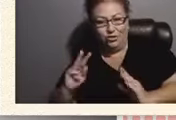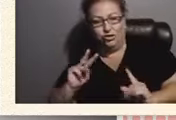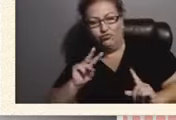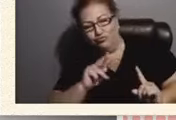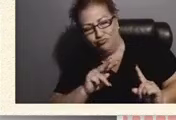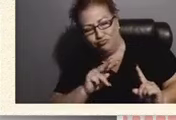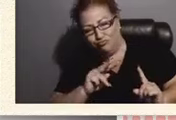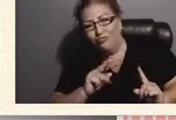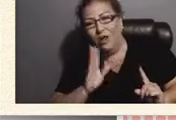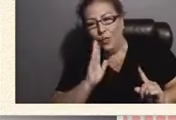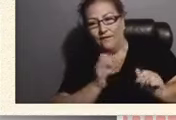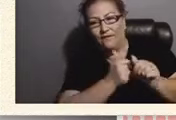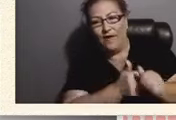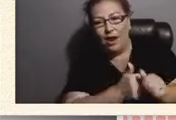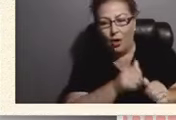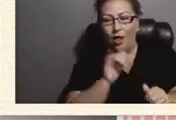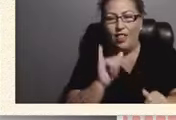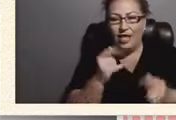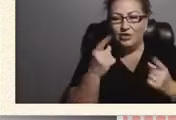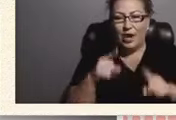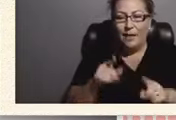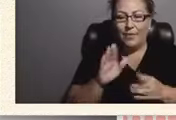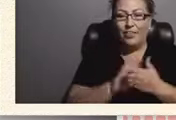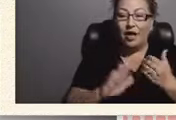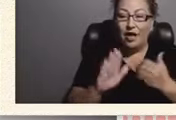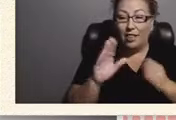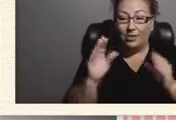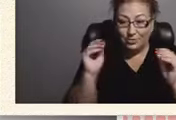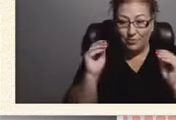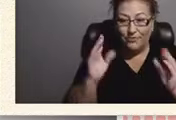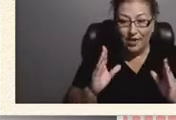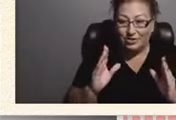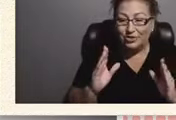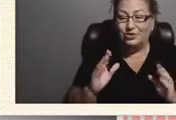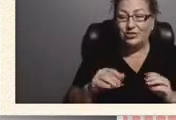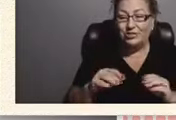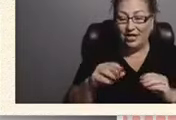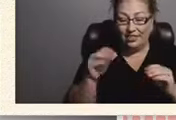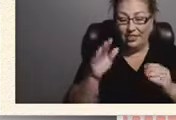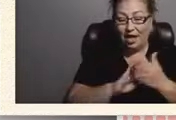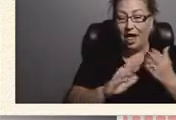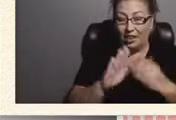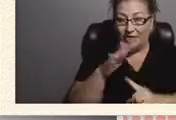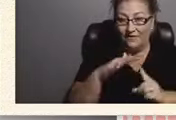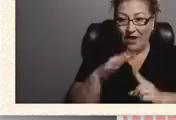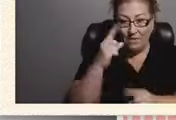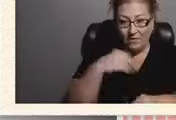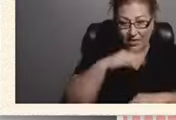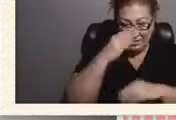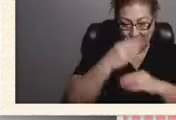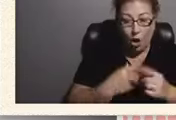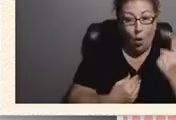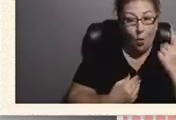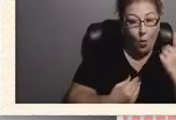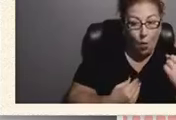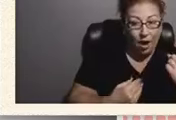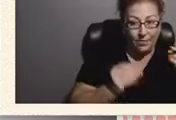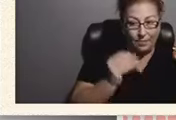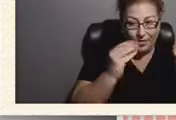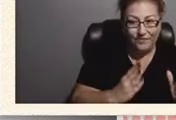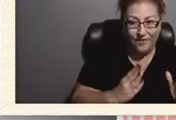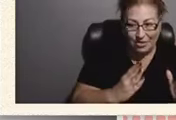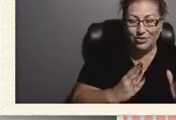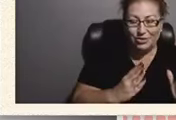in the college professor it in the college setting for my son it took just one professor to be that